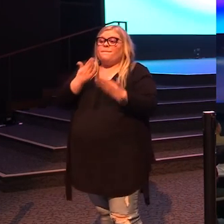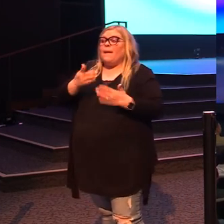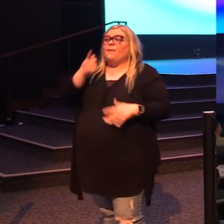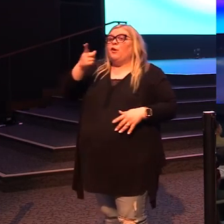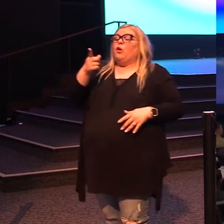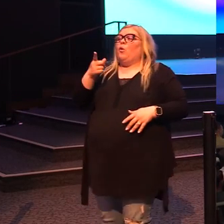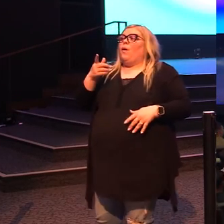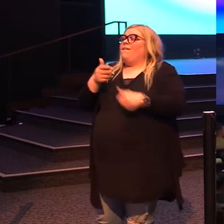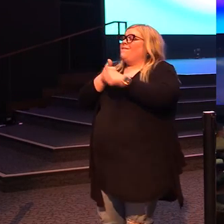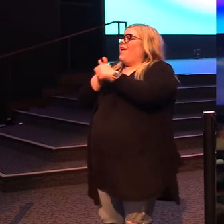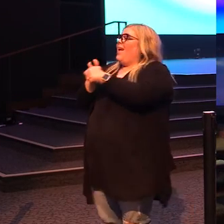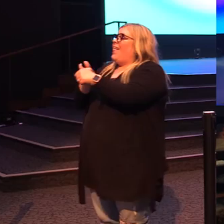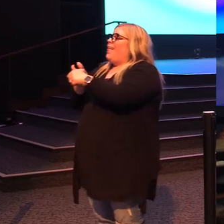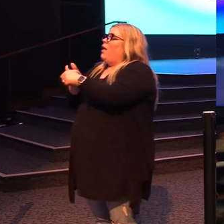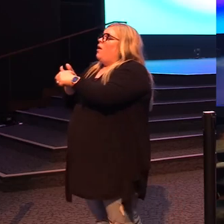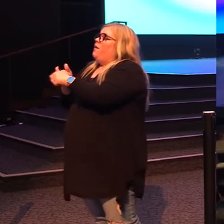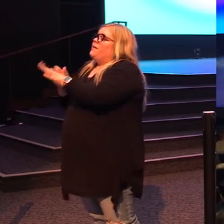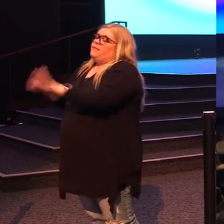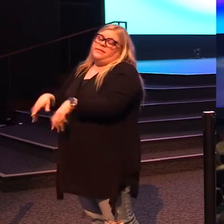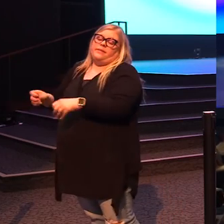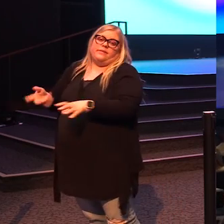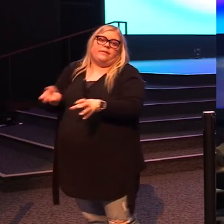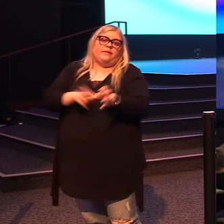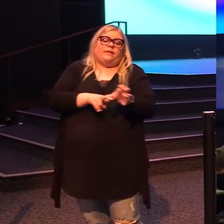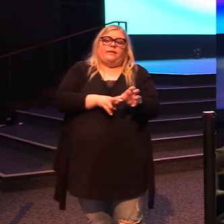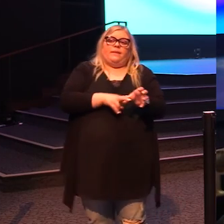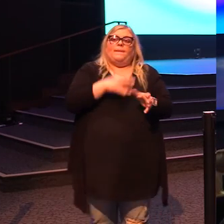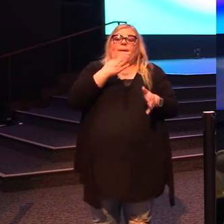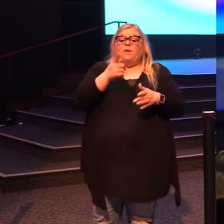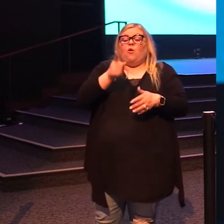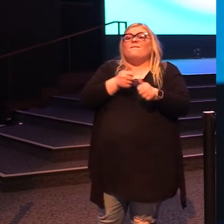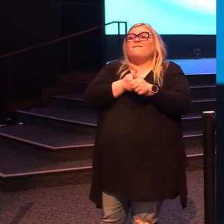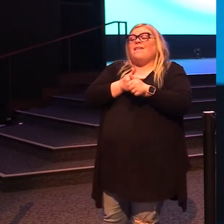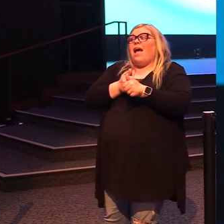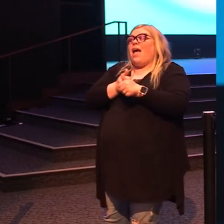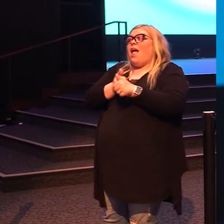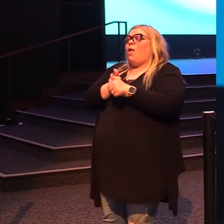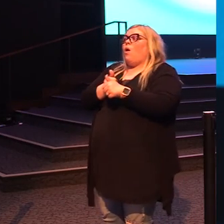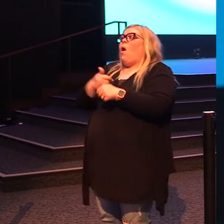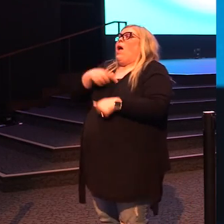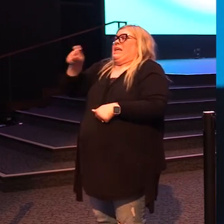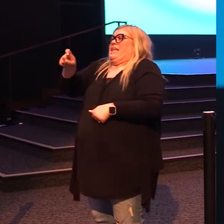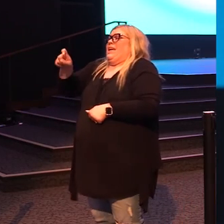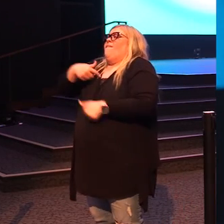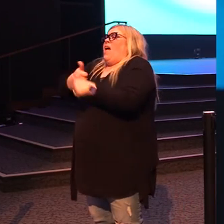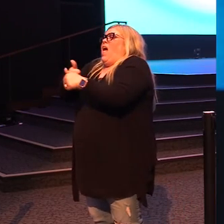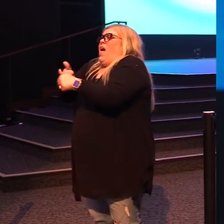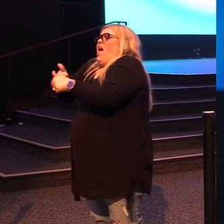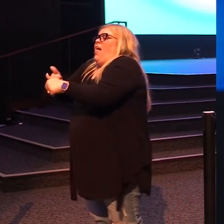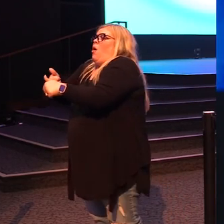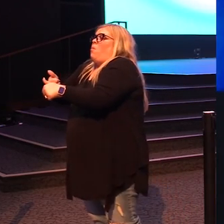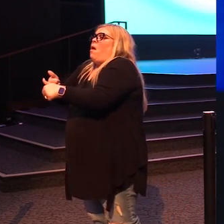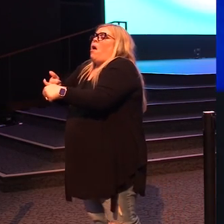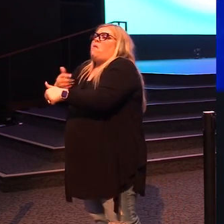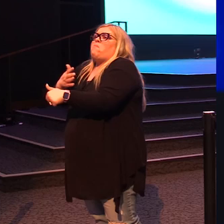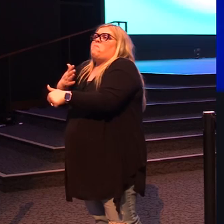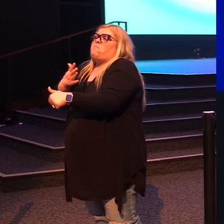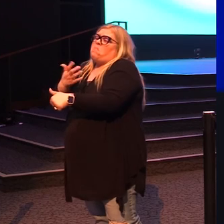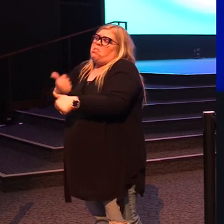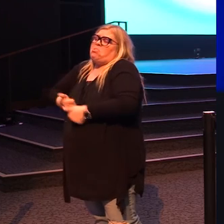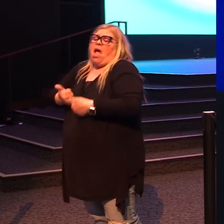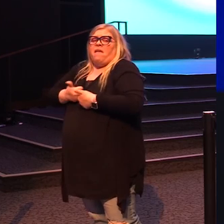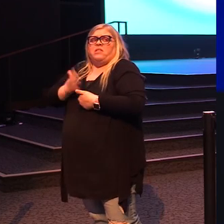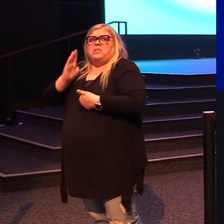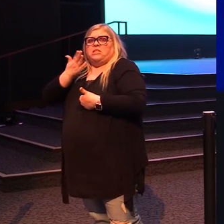boat. Maybe you followed Him when you really needed Him. But now you've kind of got your life tidy,